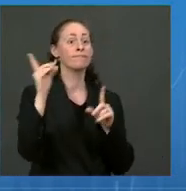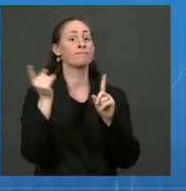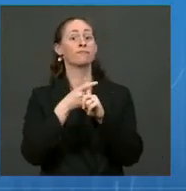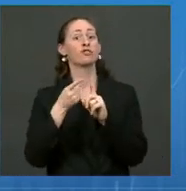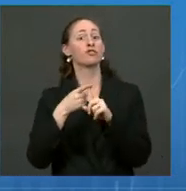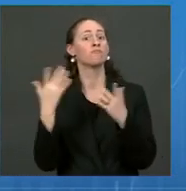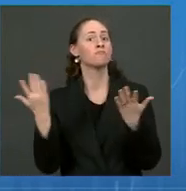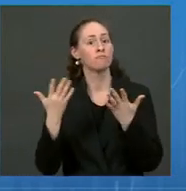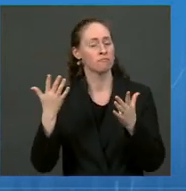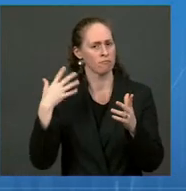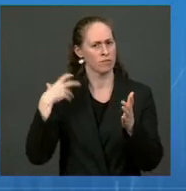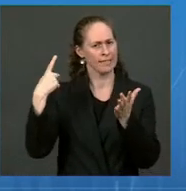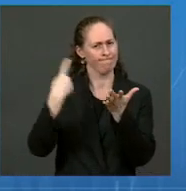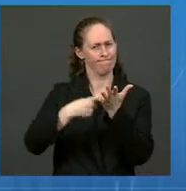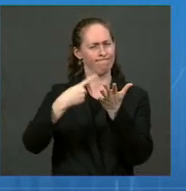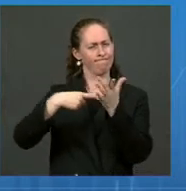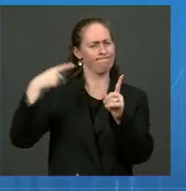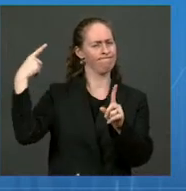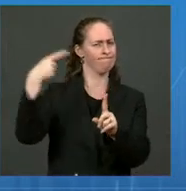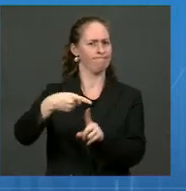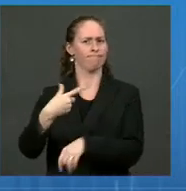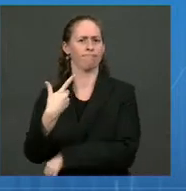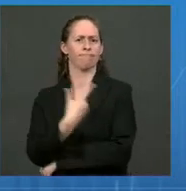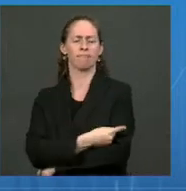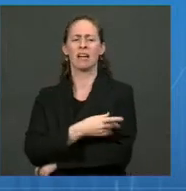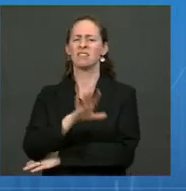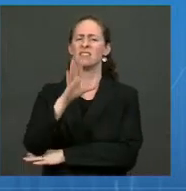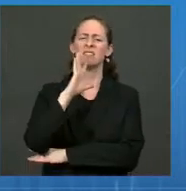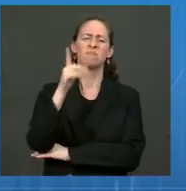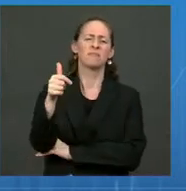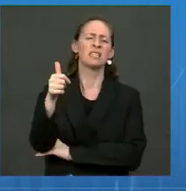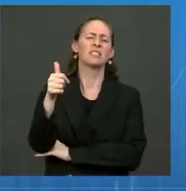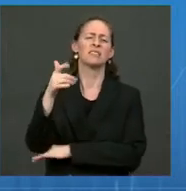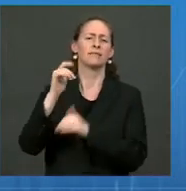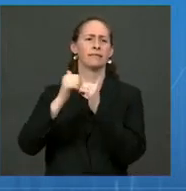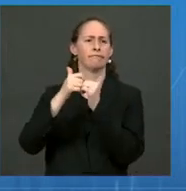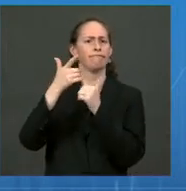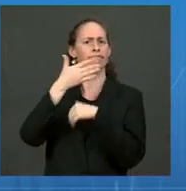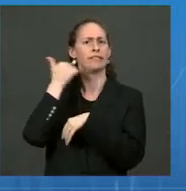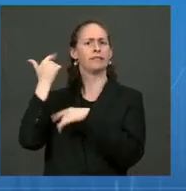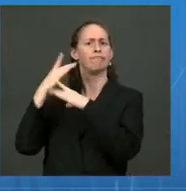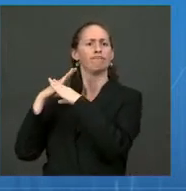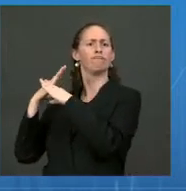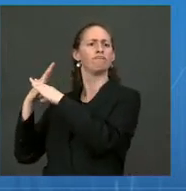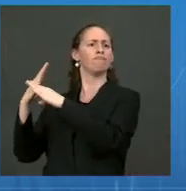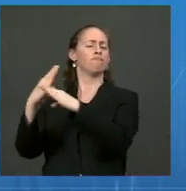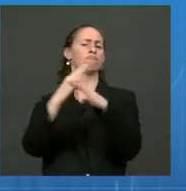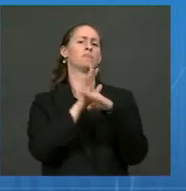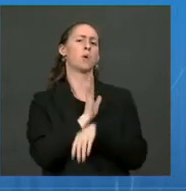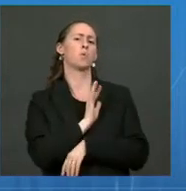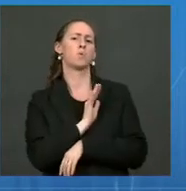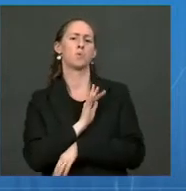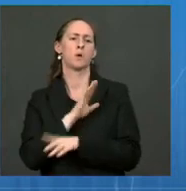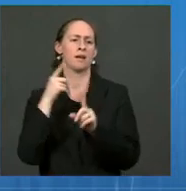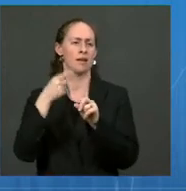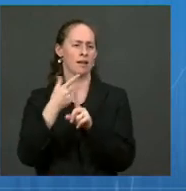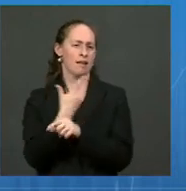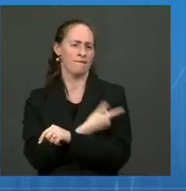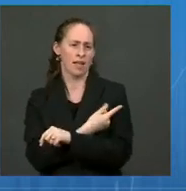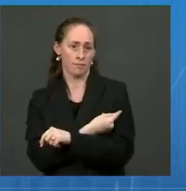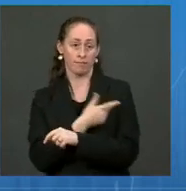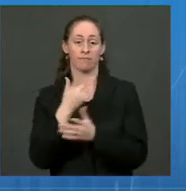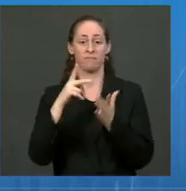We know vaccines are the very best line of defense against the virus, so our top priority remains getting shots in arms.